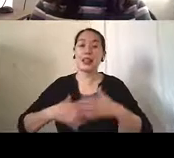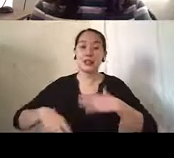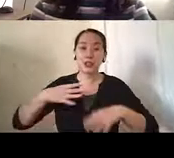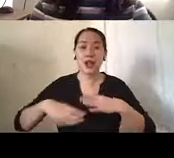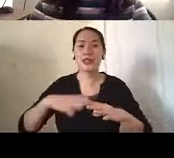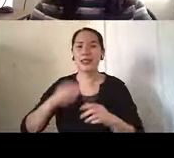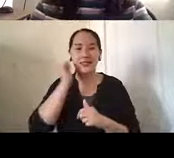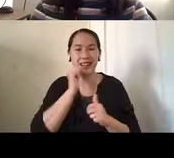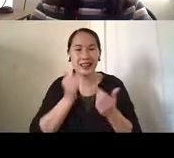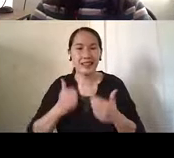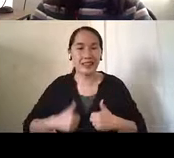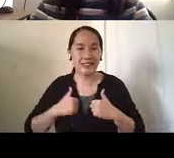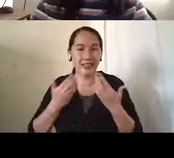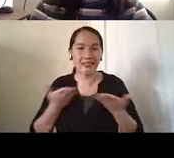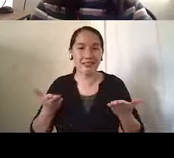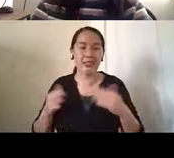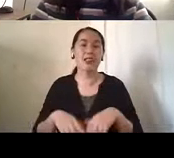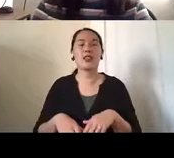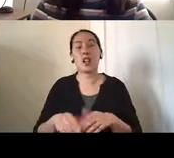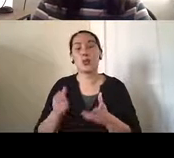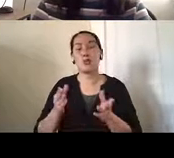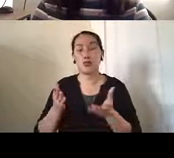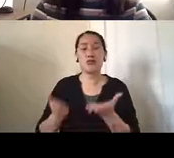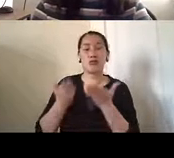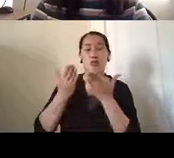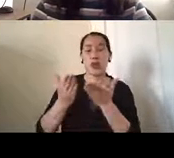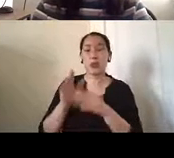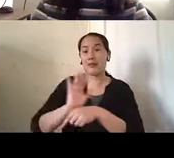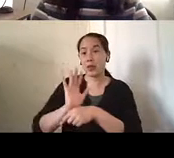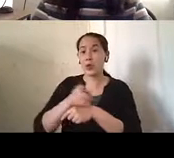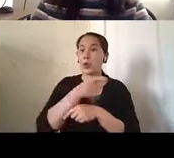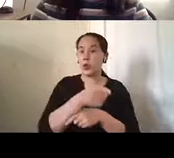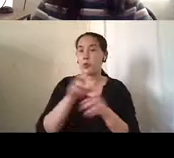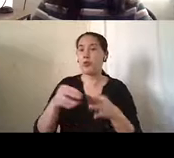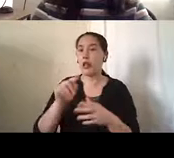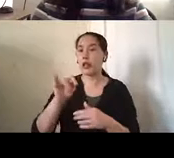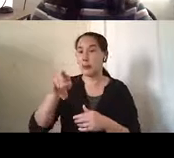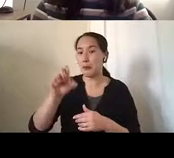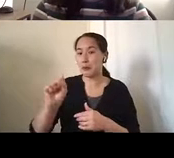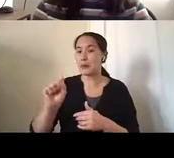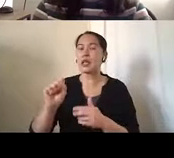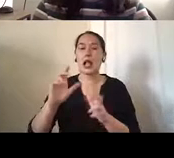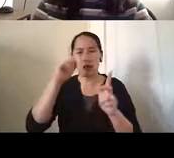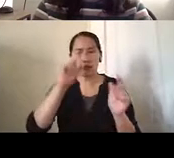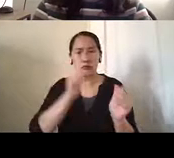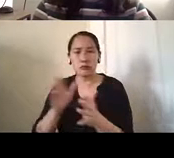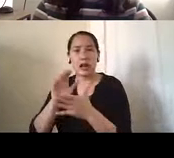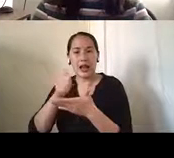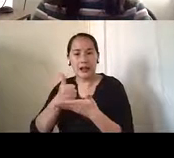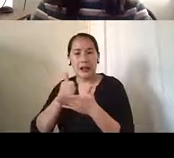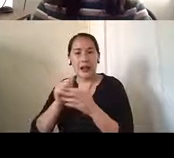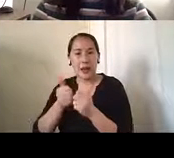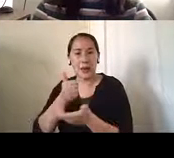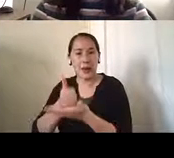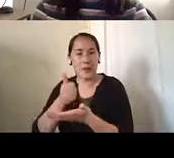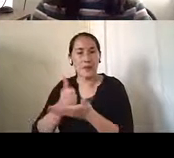we recommend these, uh, videos that provide some strategies and tips that caregivers can use. Teepa Snow is, uh, someone we